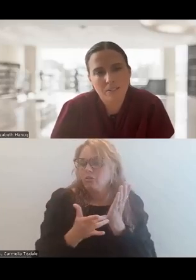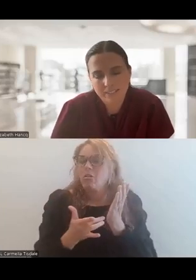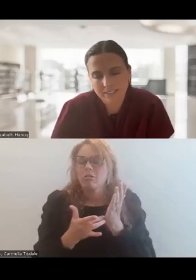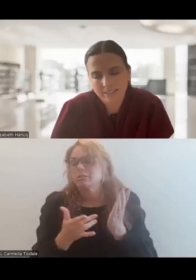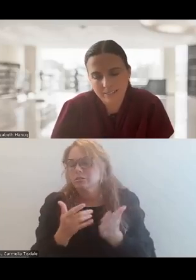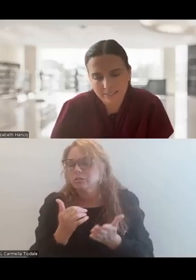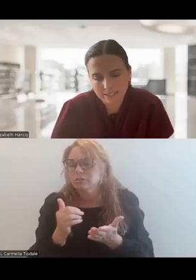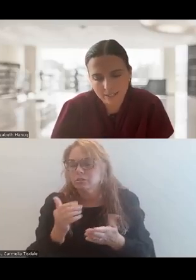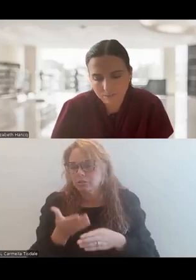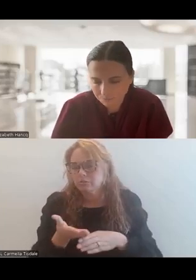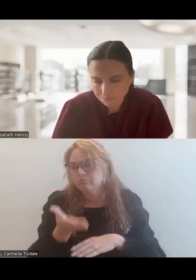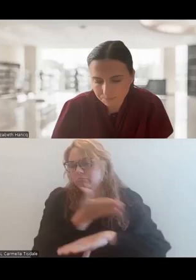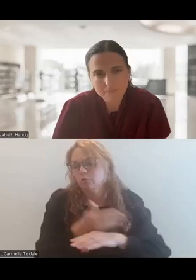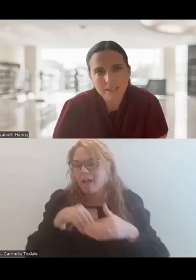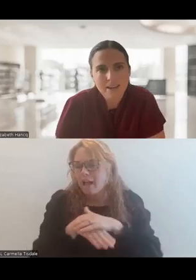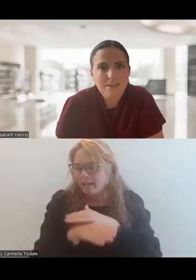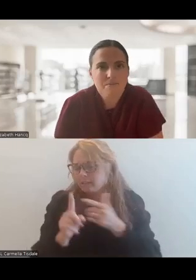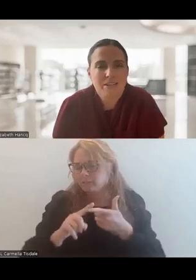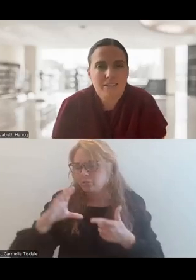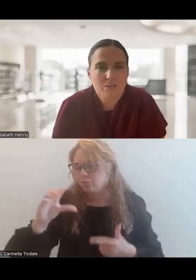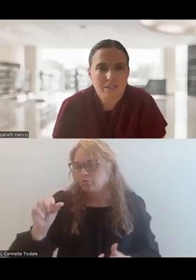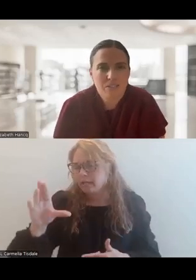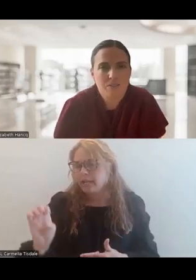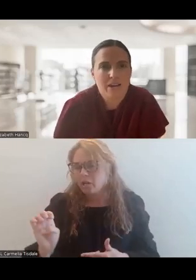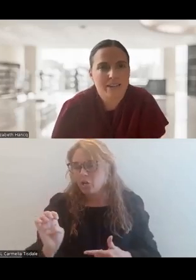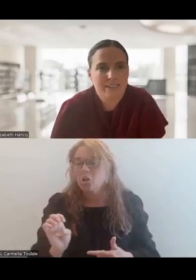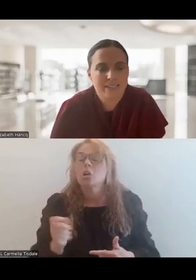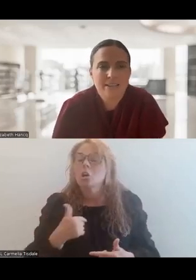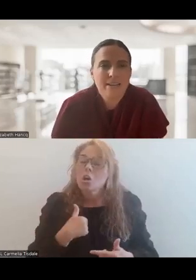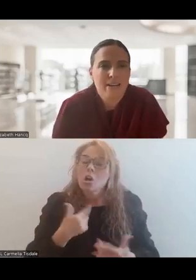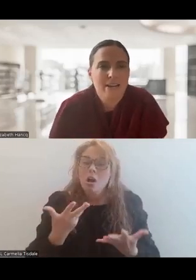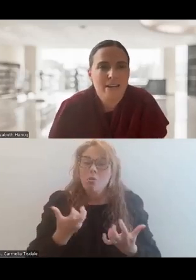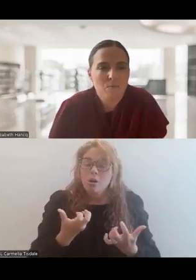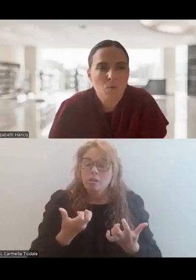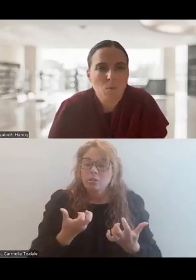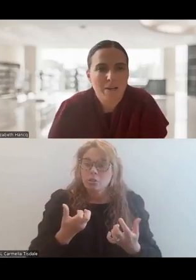increase access to care. And then finally, I wanted to highlight